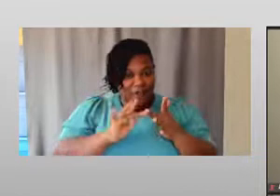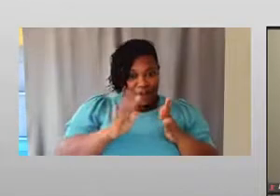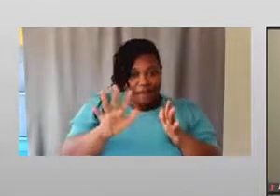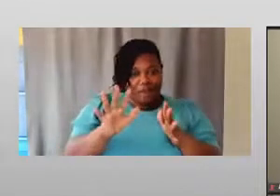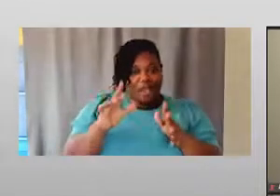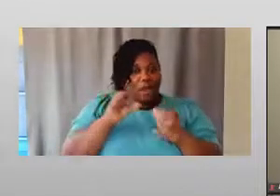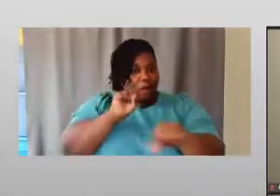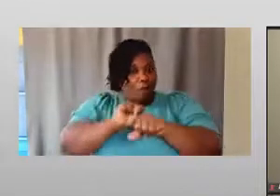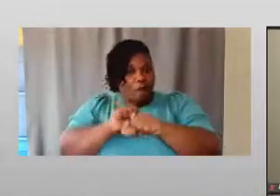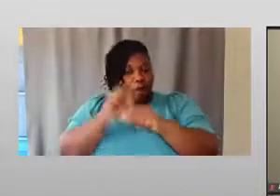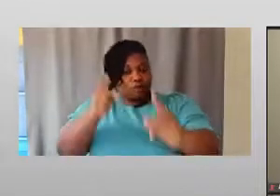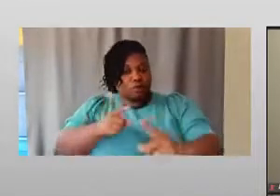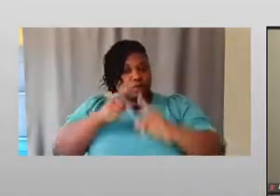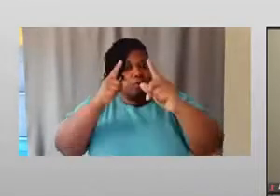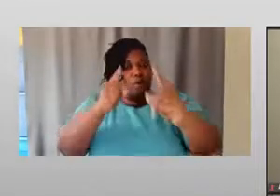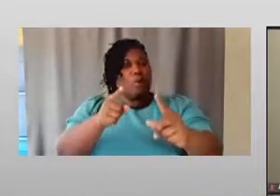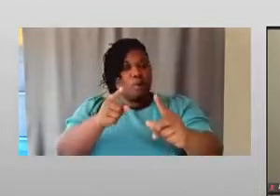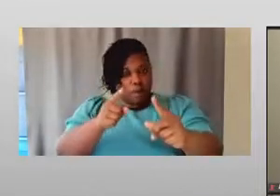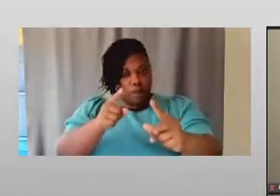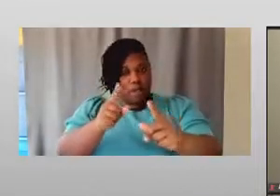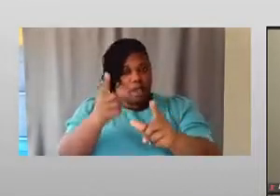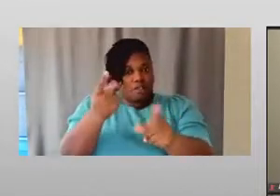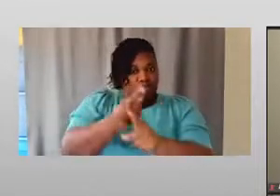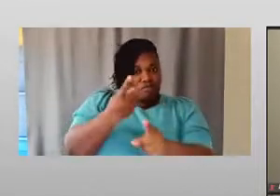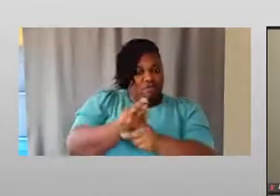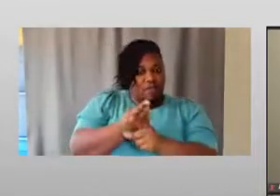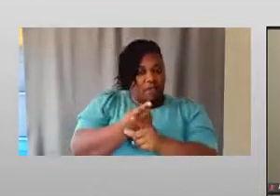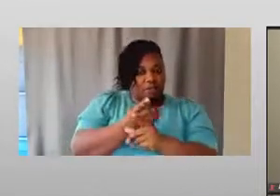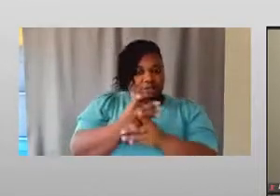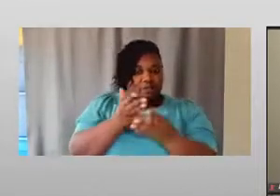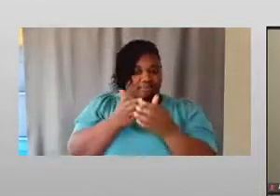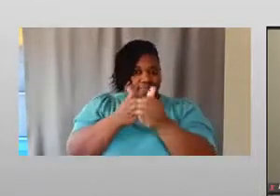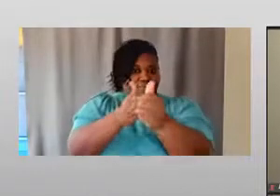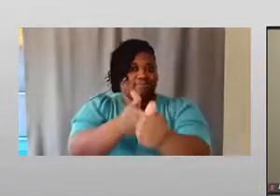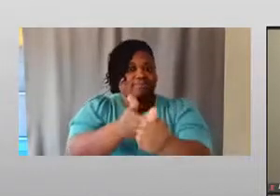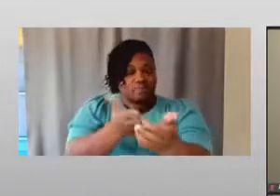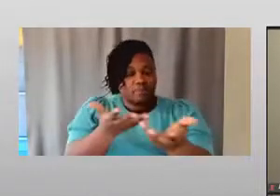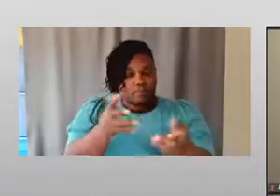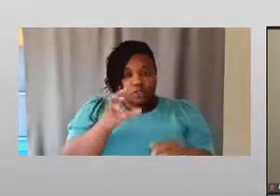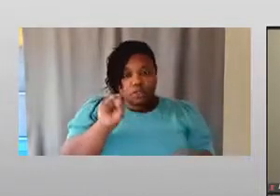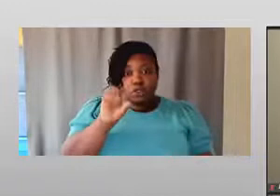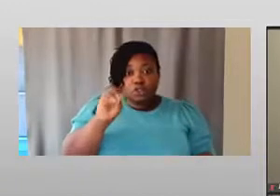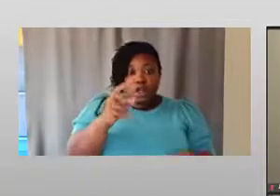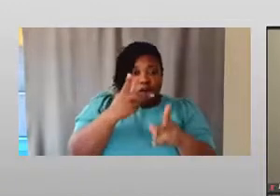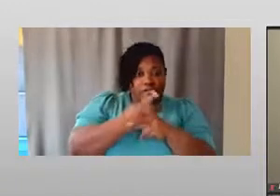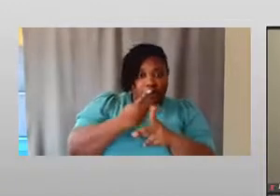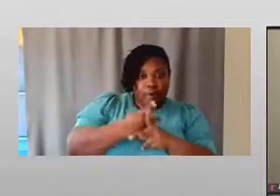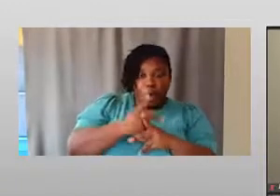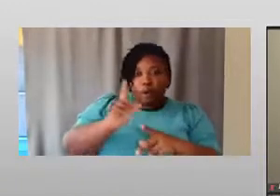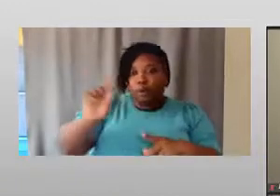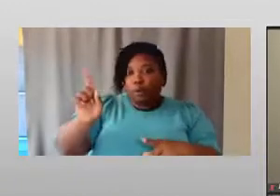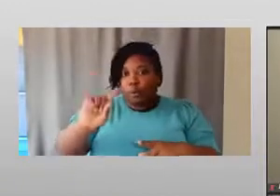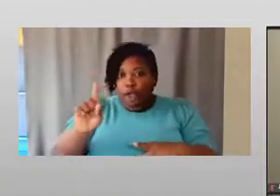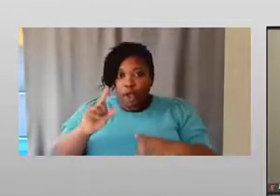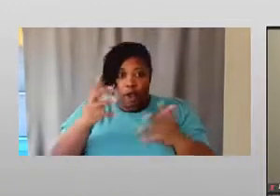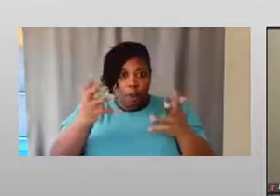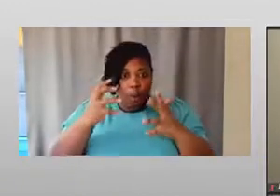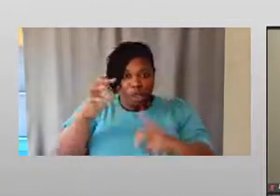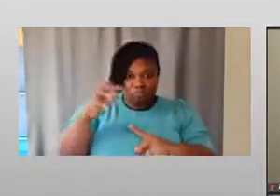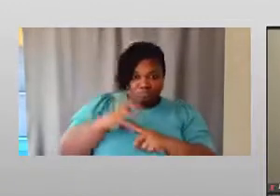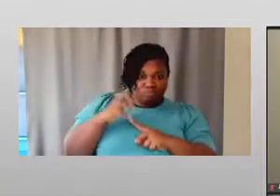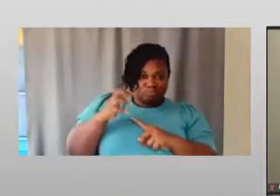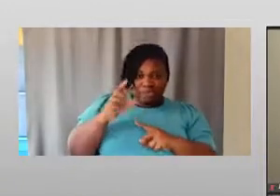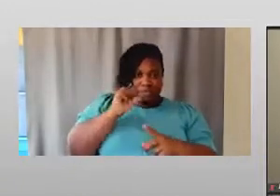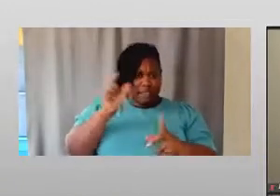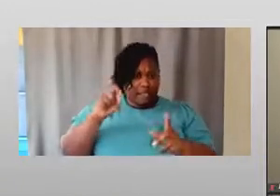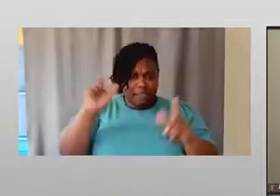work towards steering the boat in the correct direction. So figure out where you want to be that champion. It doesn't have to be